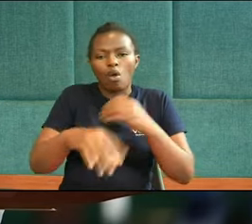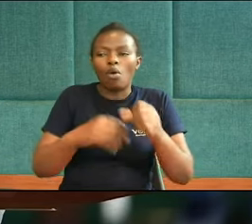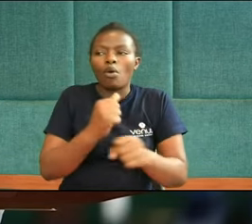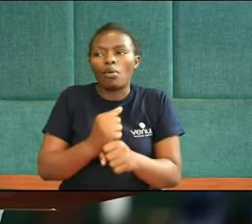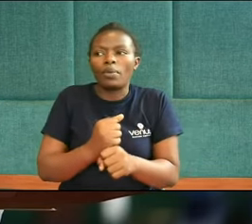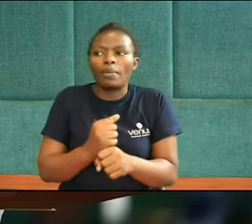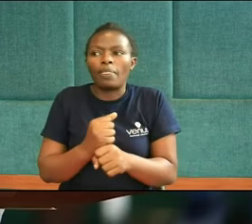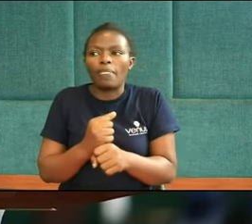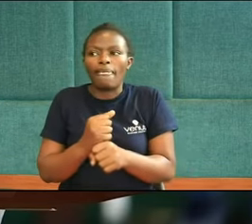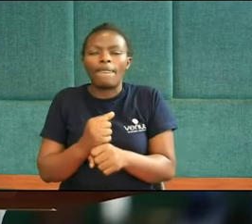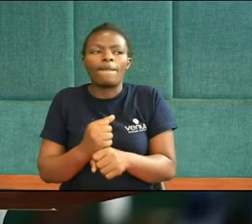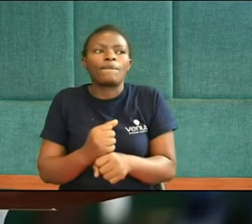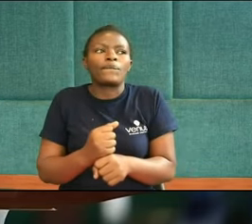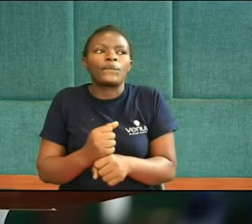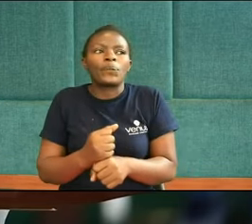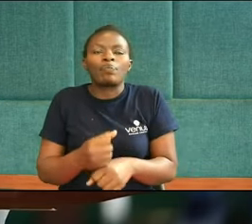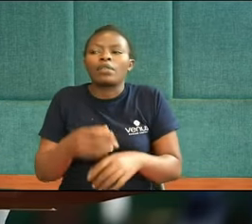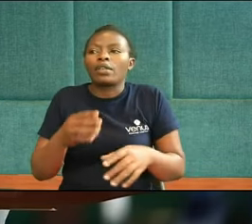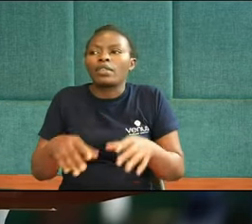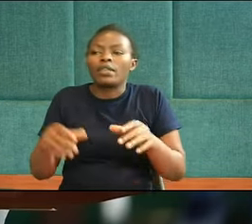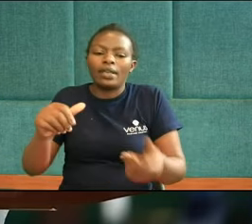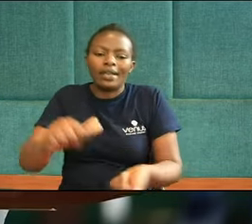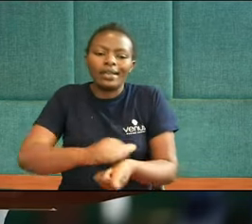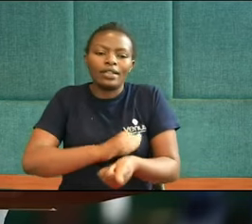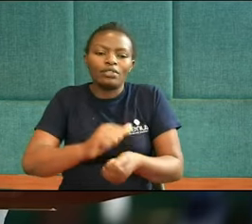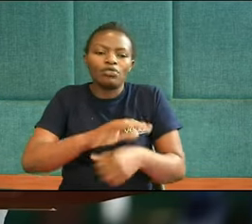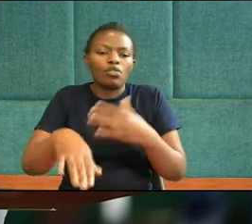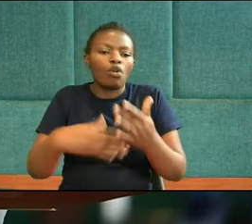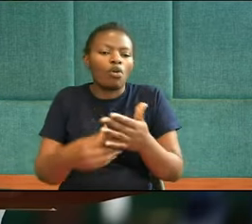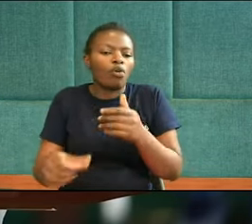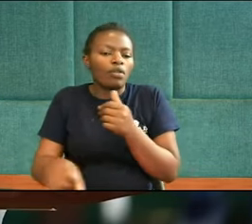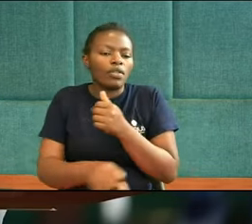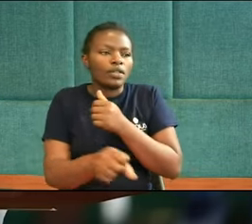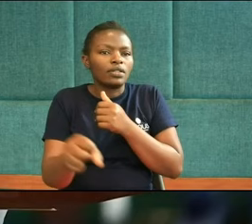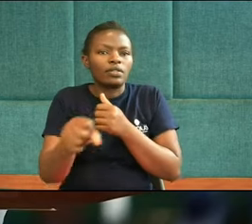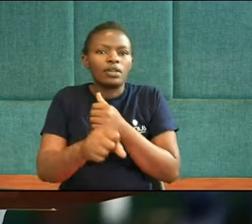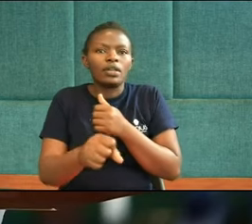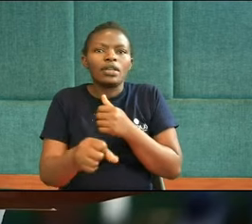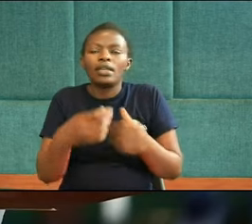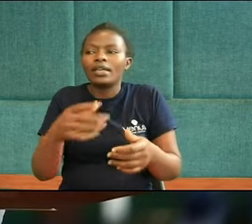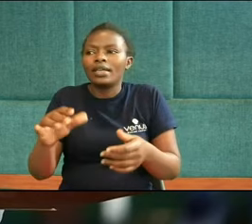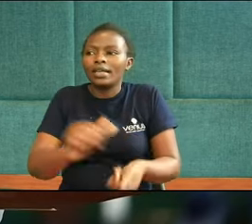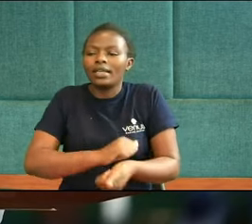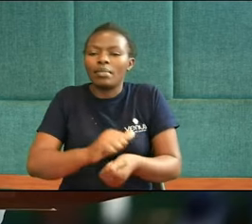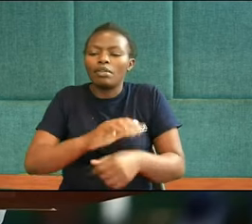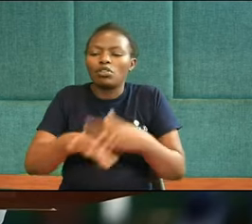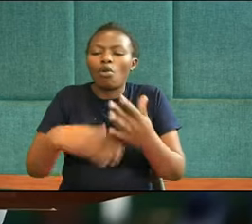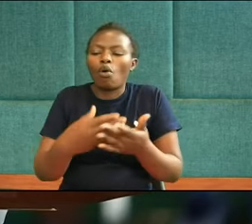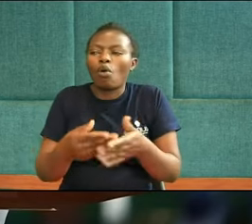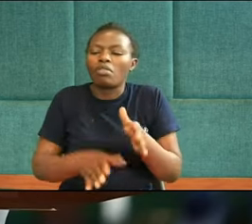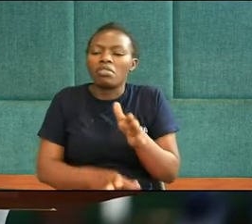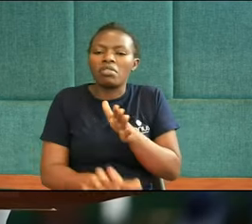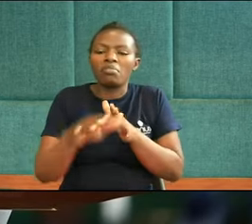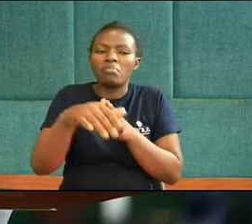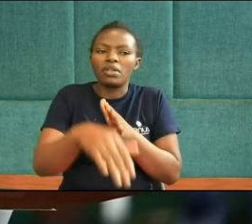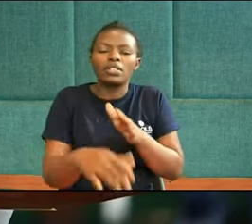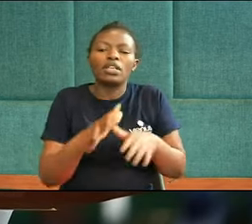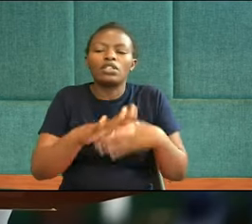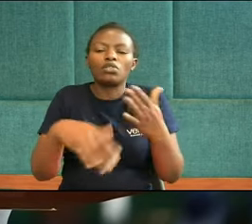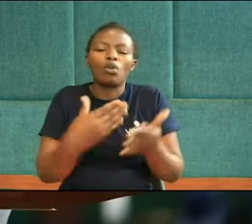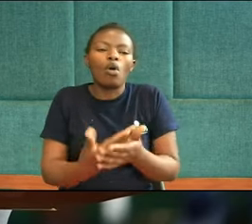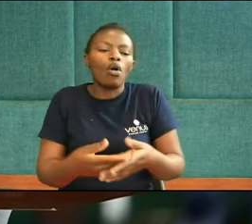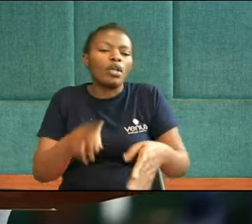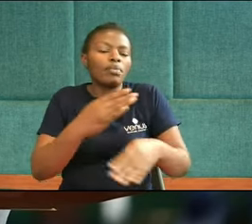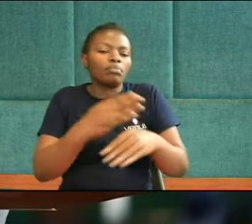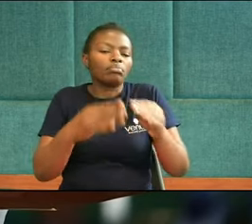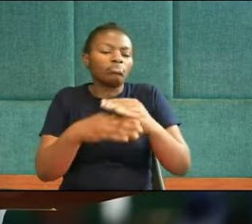island. The fierce winds destroyed the streets. The fierce winds damaged bridges. The fierce winds ruined buildings.